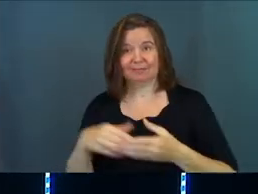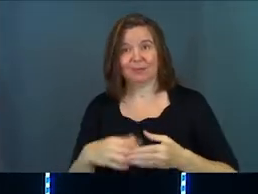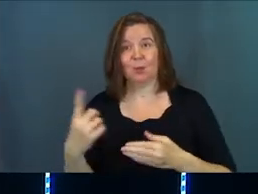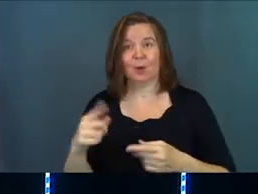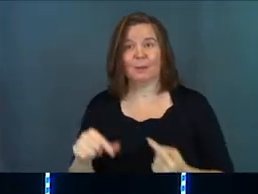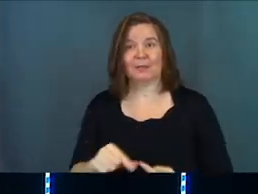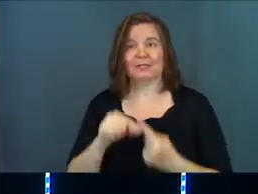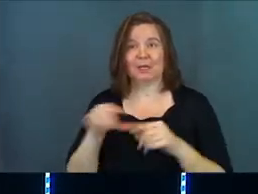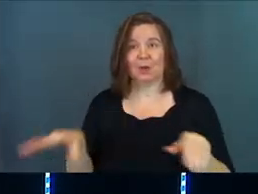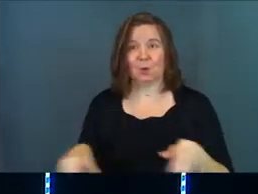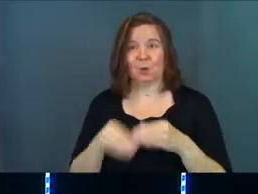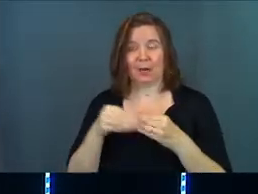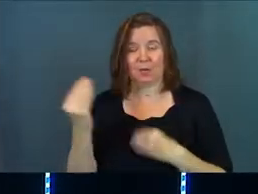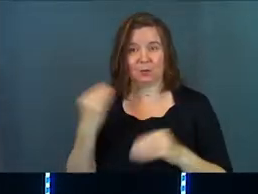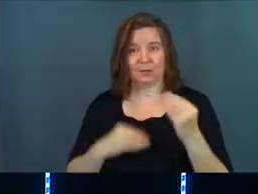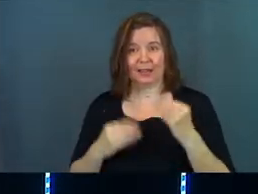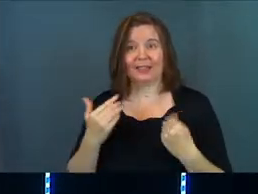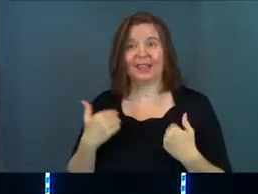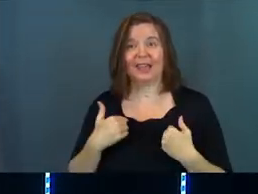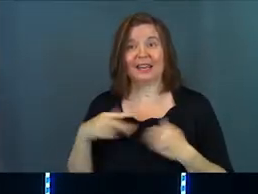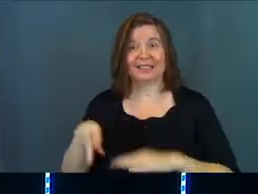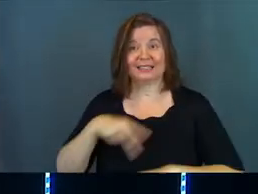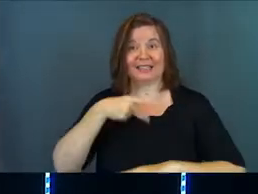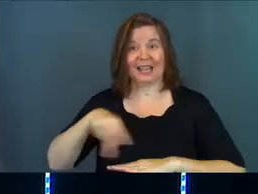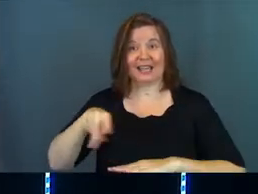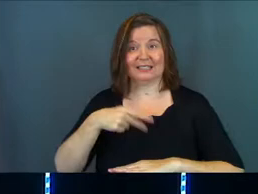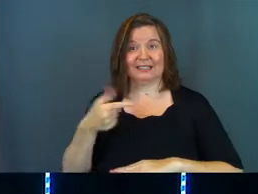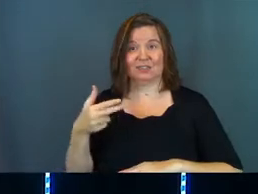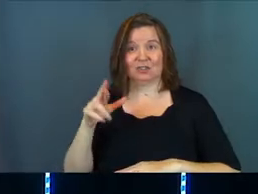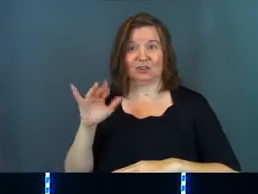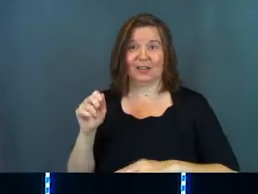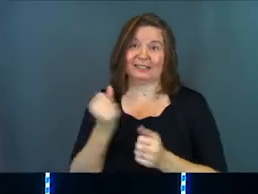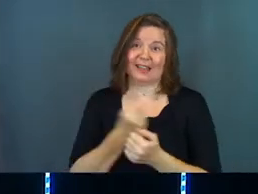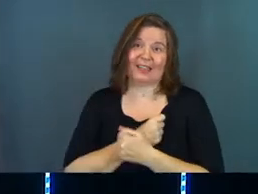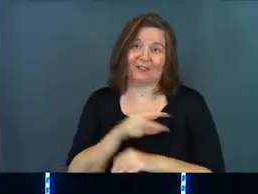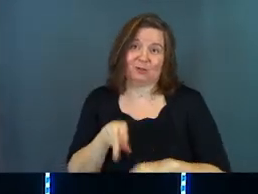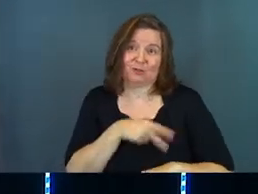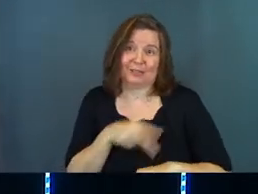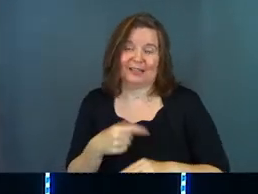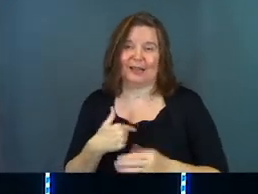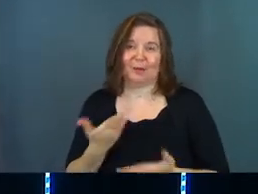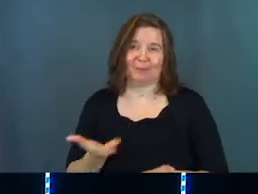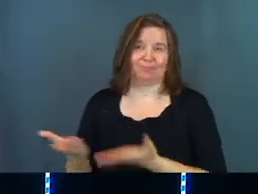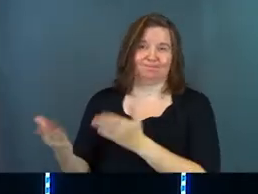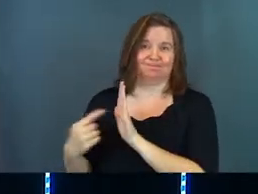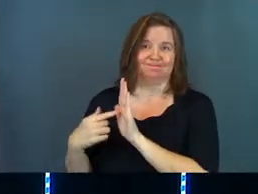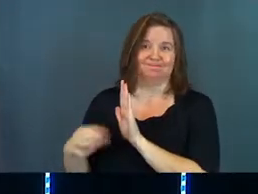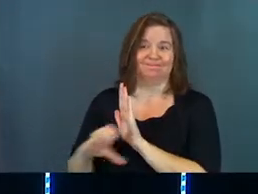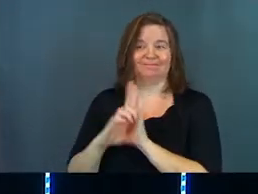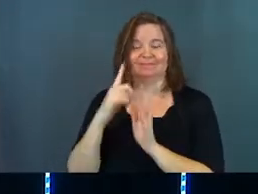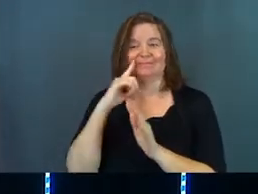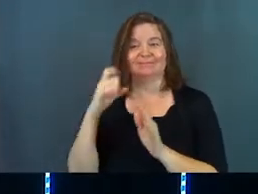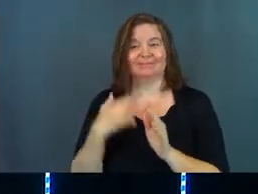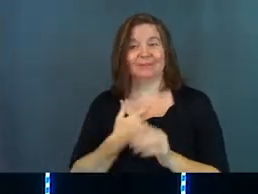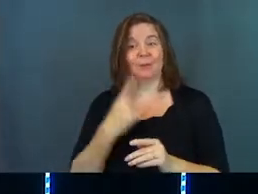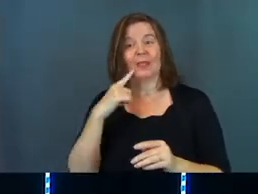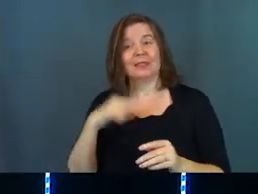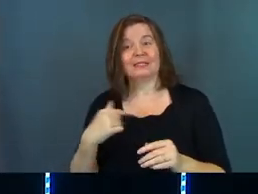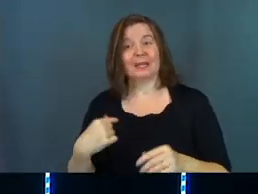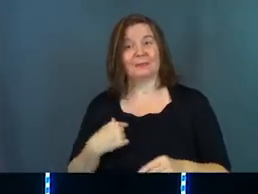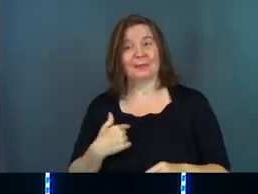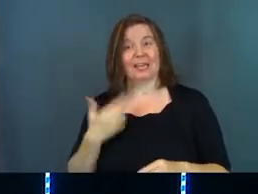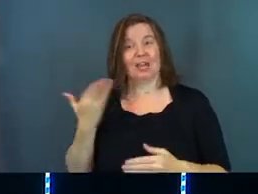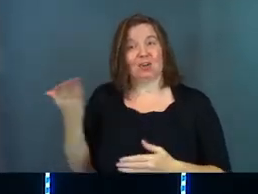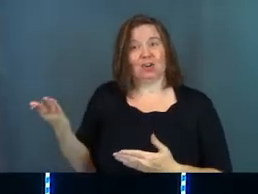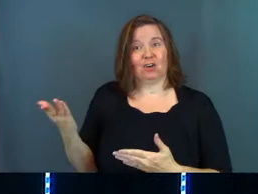one particular wedding reception and they had dancing and Gracie loves to dance. And I'm just going to put her on the spot just a little bit, but this is